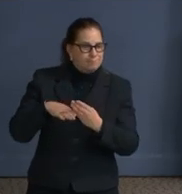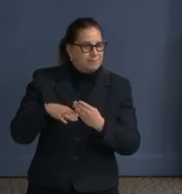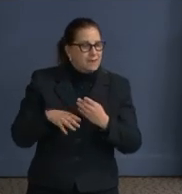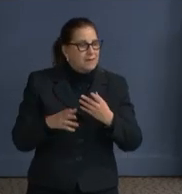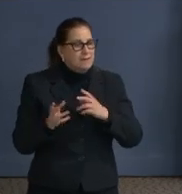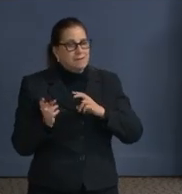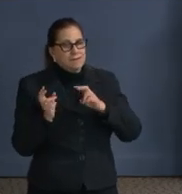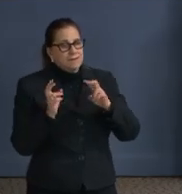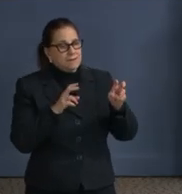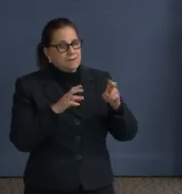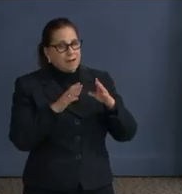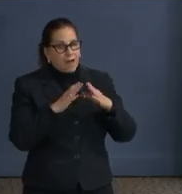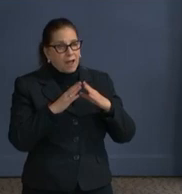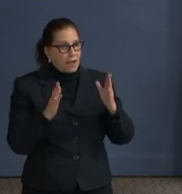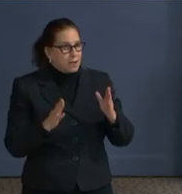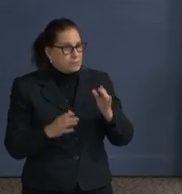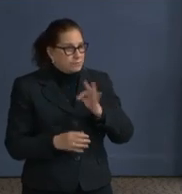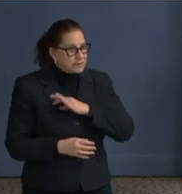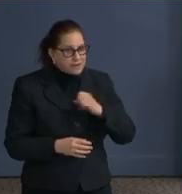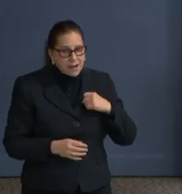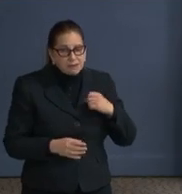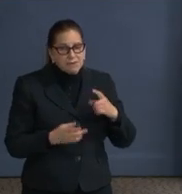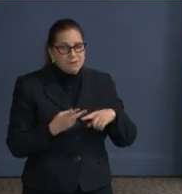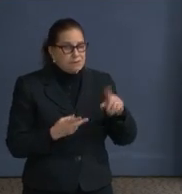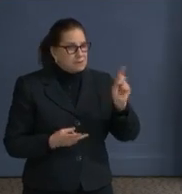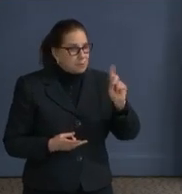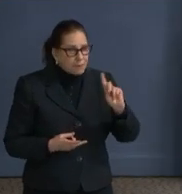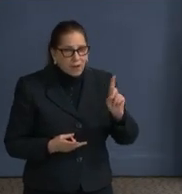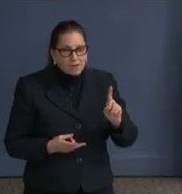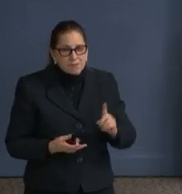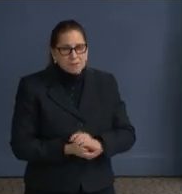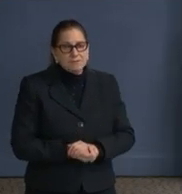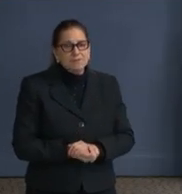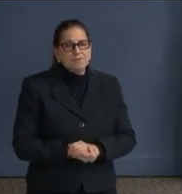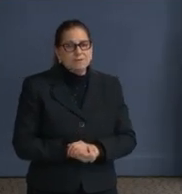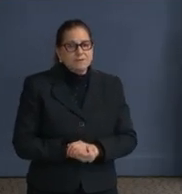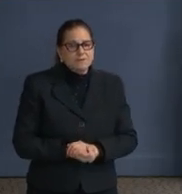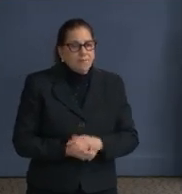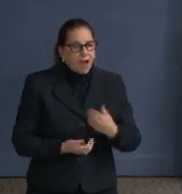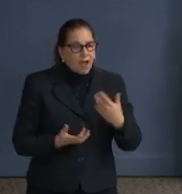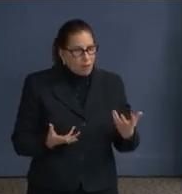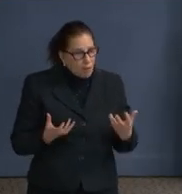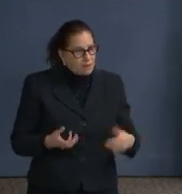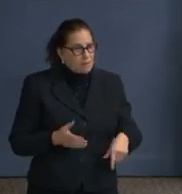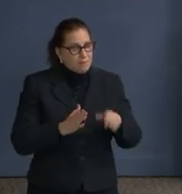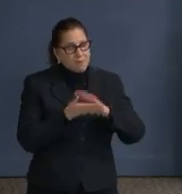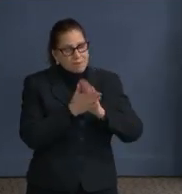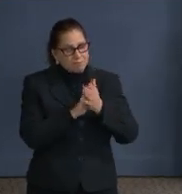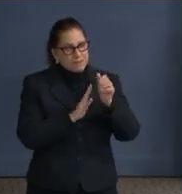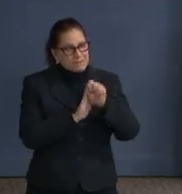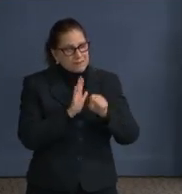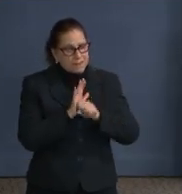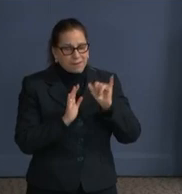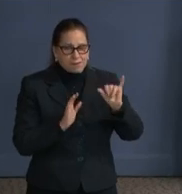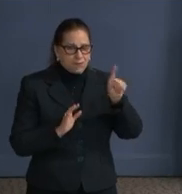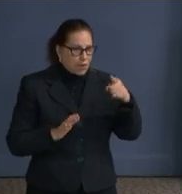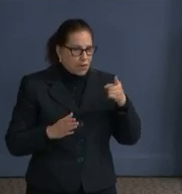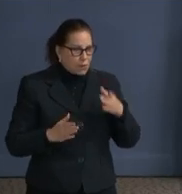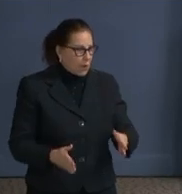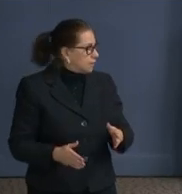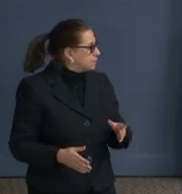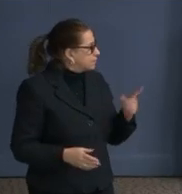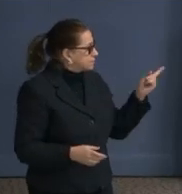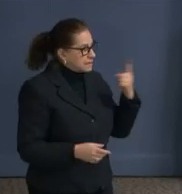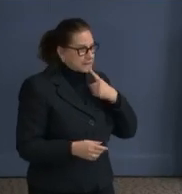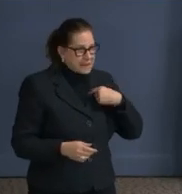going in an incremental step? No, Mark. Statehood is really the only way that we can fulfill